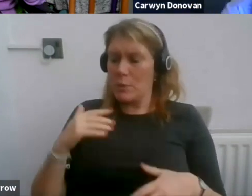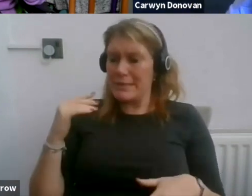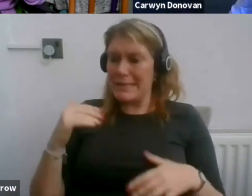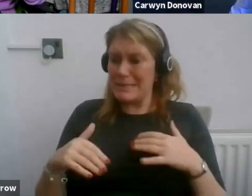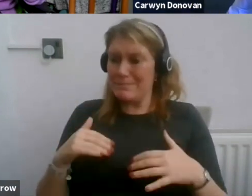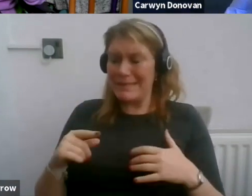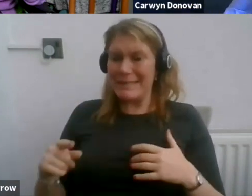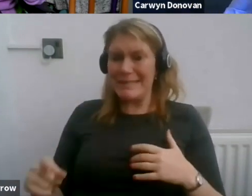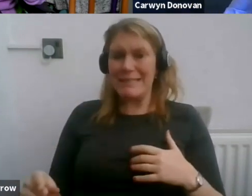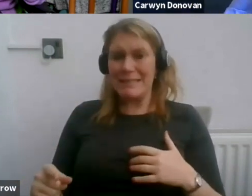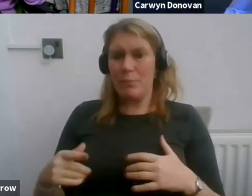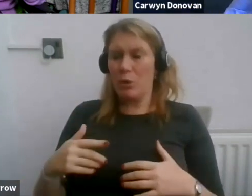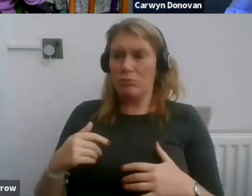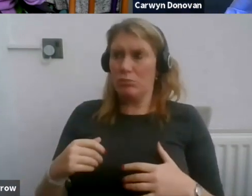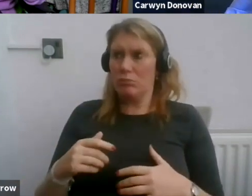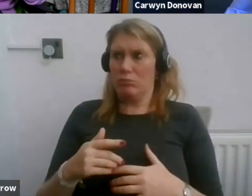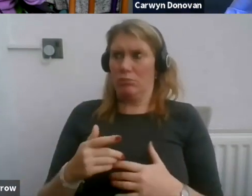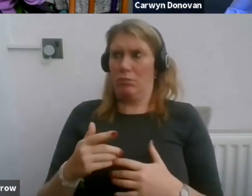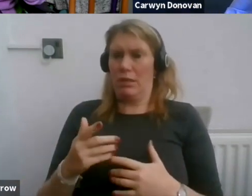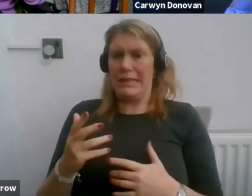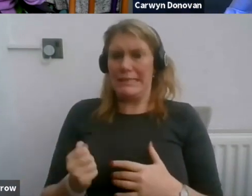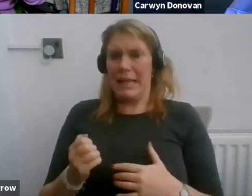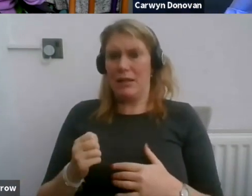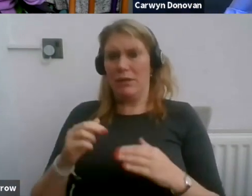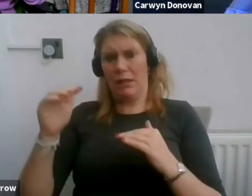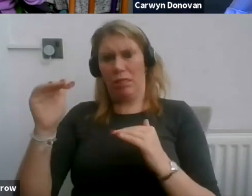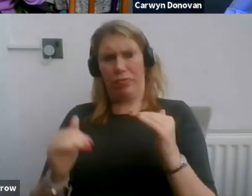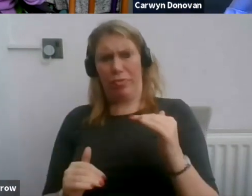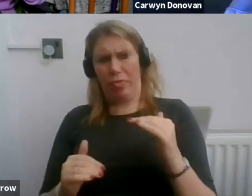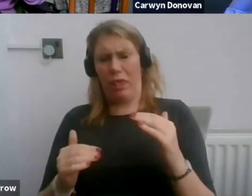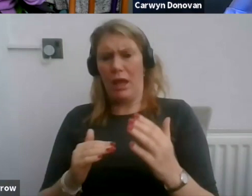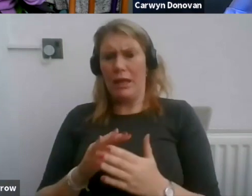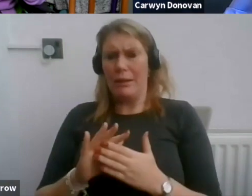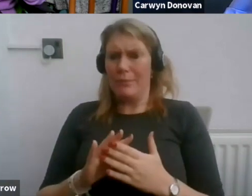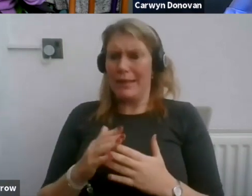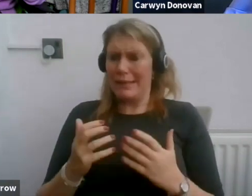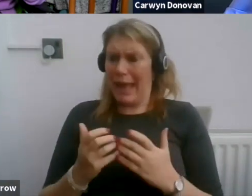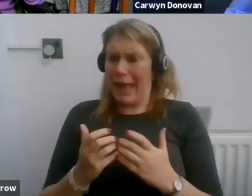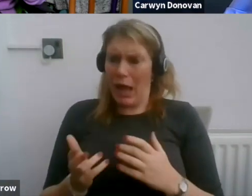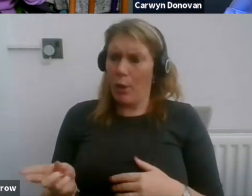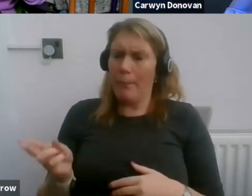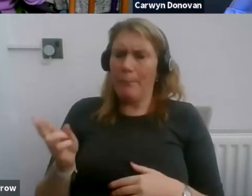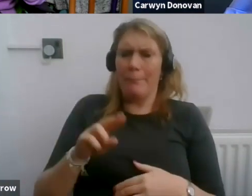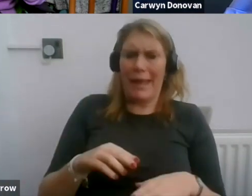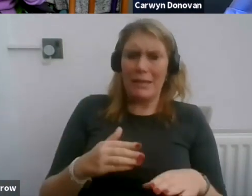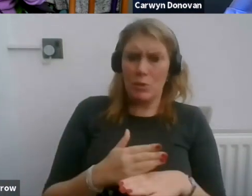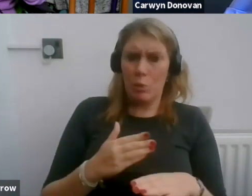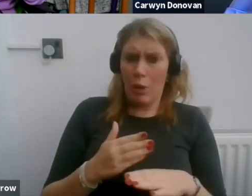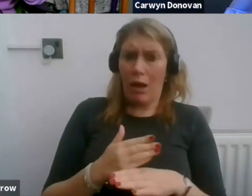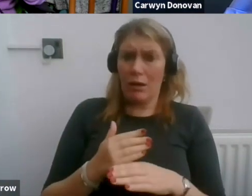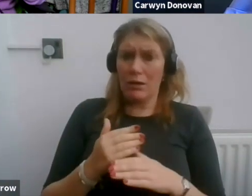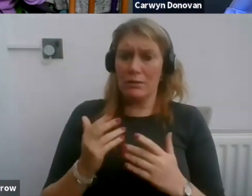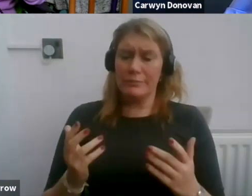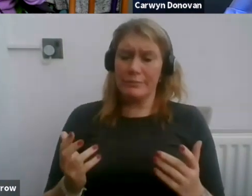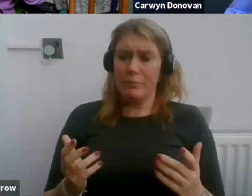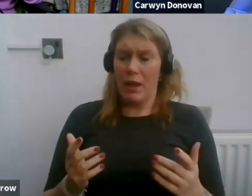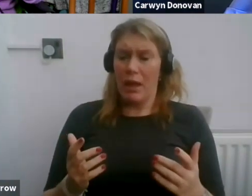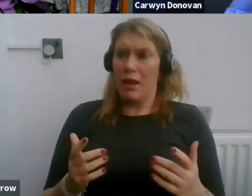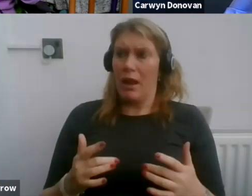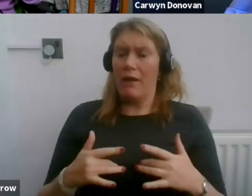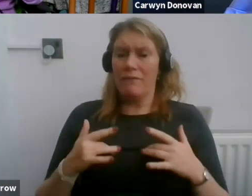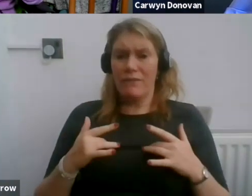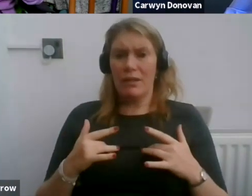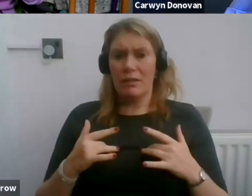the salary you were expecting, the chances of you going ever back to work are that much lower. And I can't help thinking